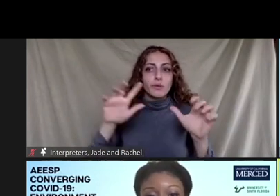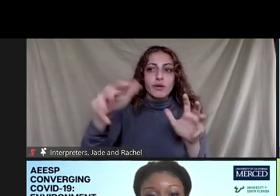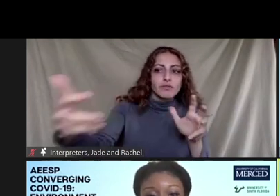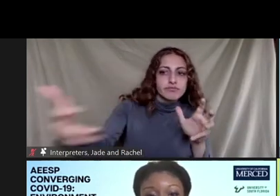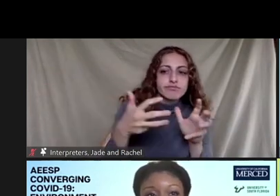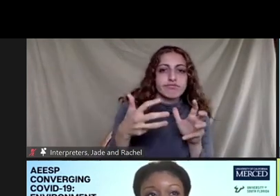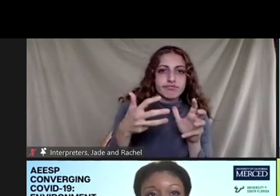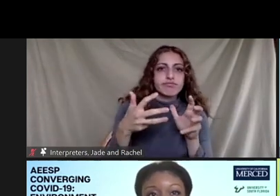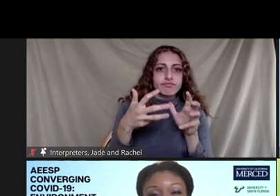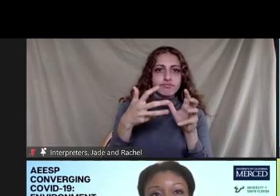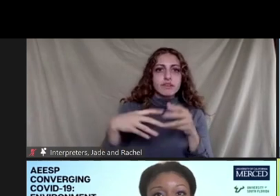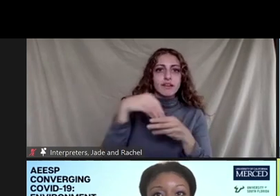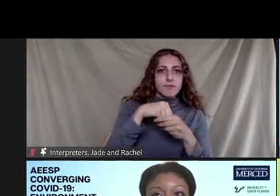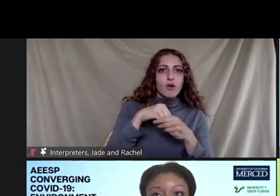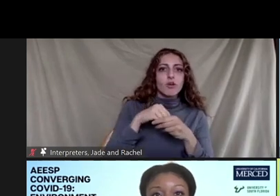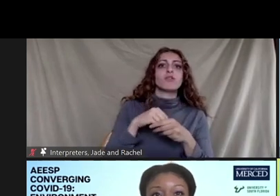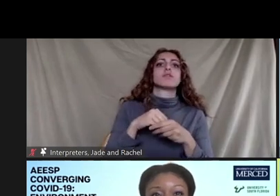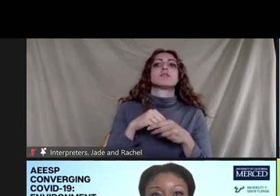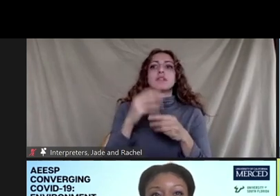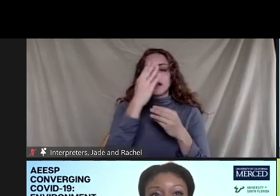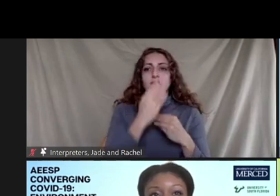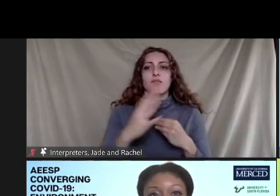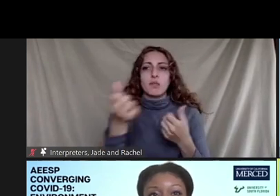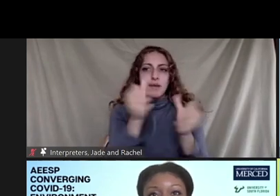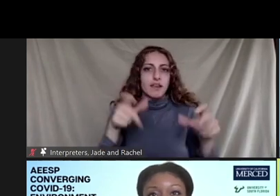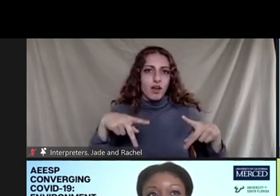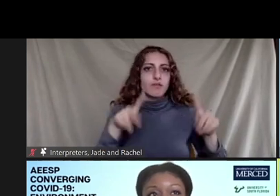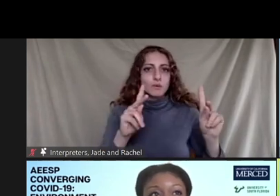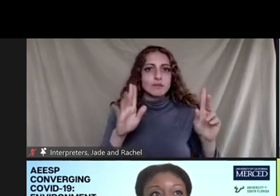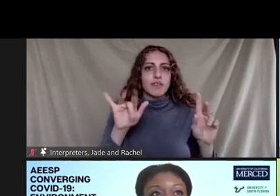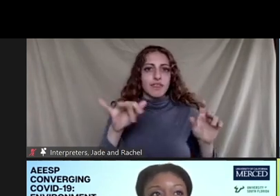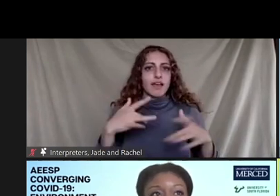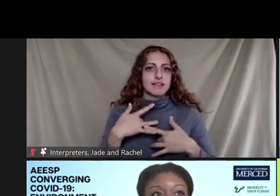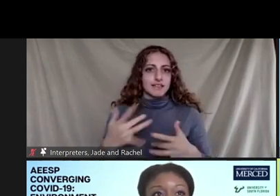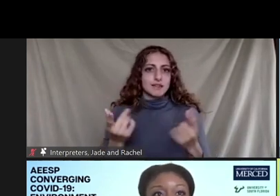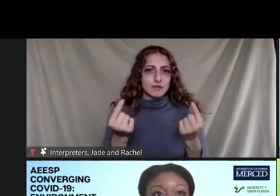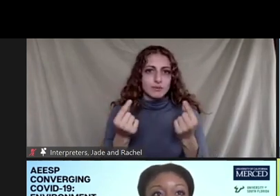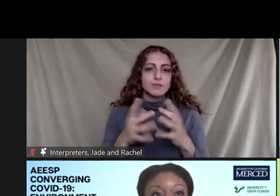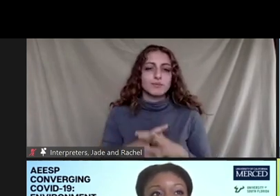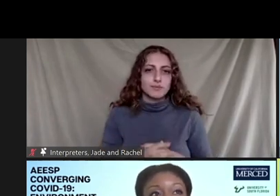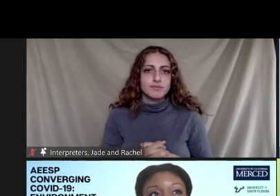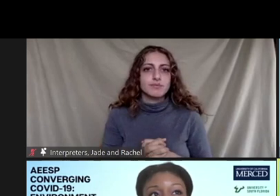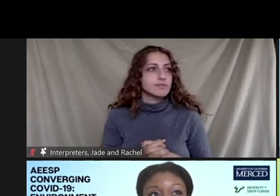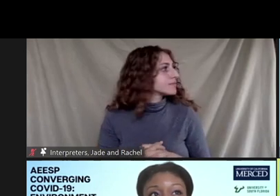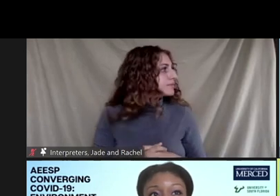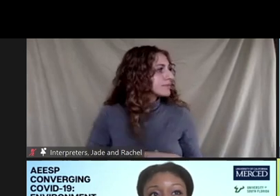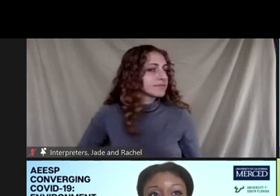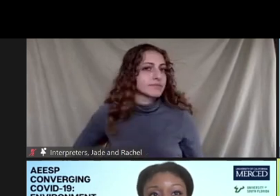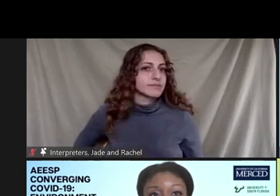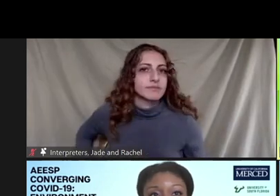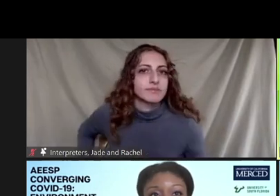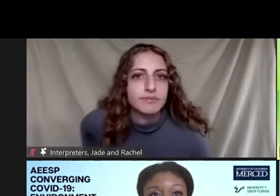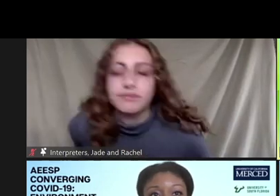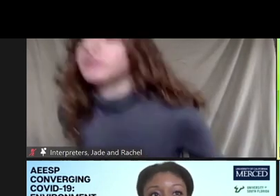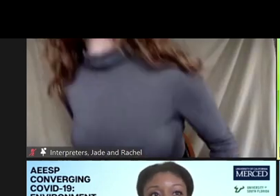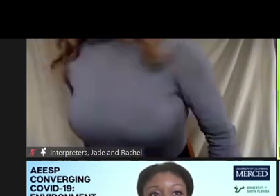for any opportunity. So that is kind of what I generally do within my department. Thank you.